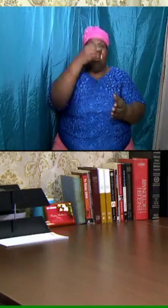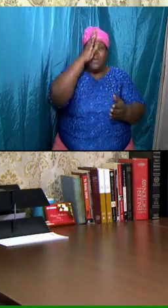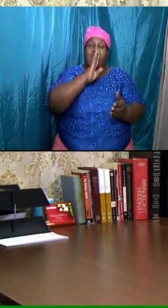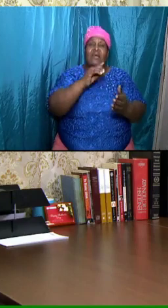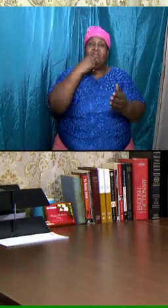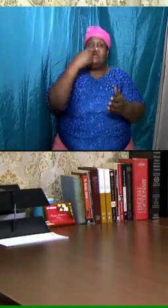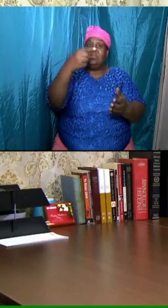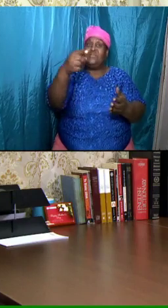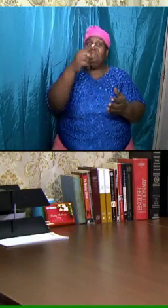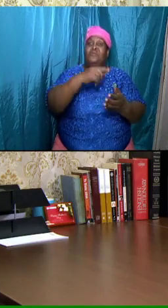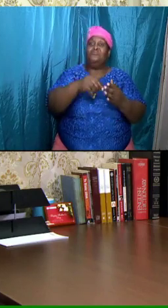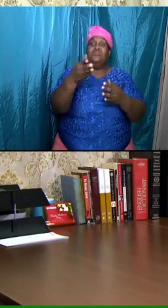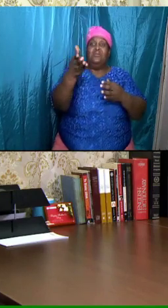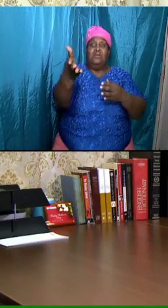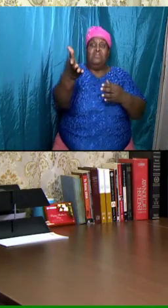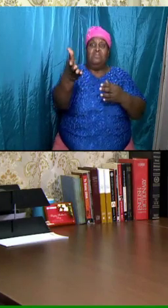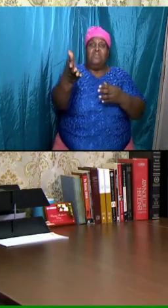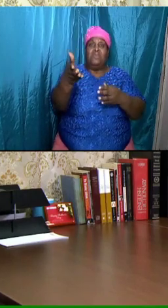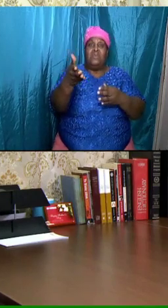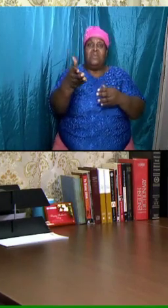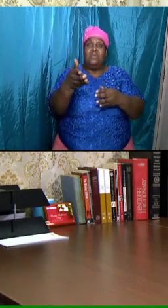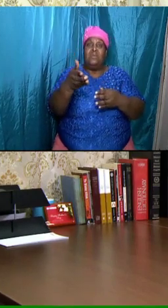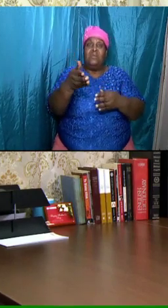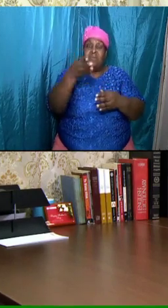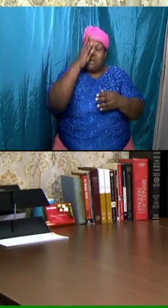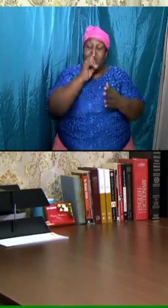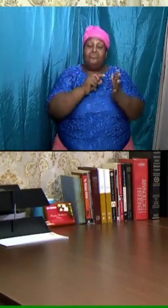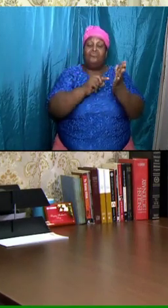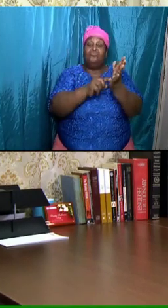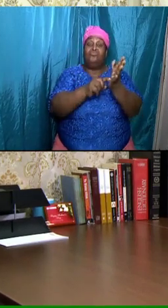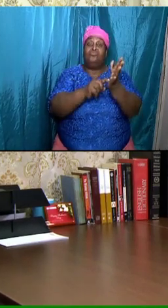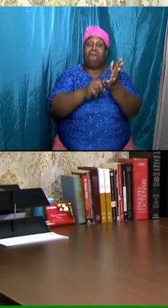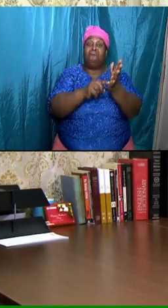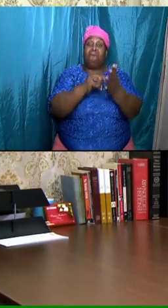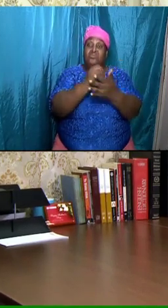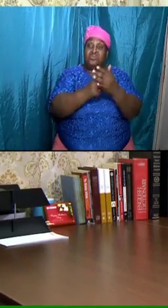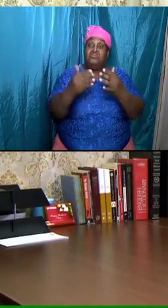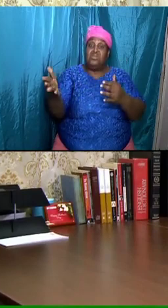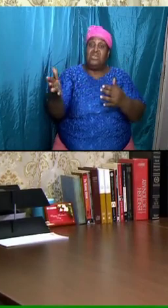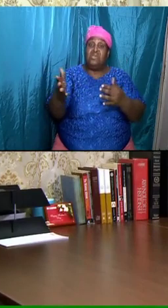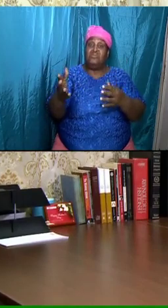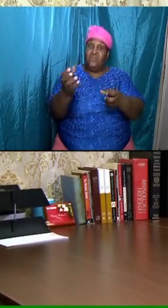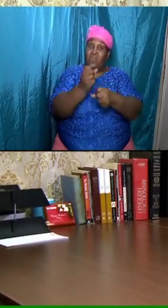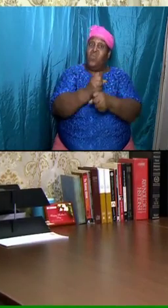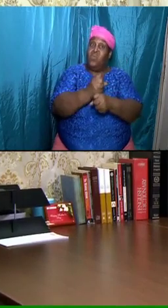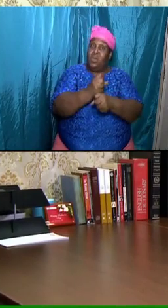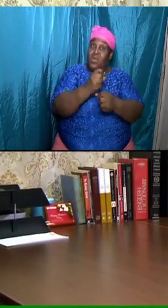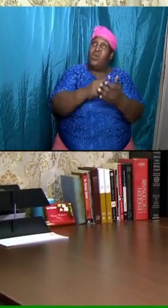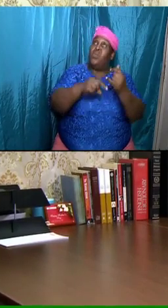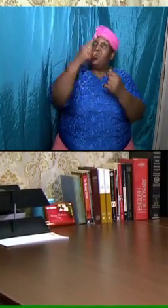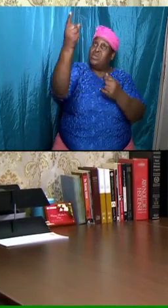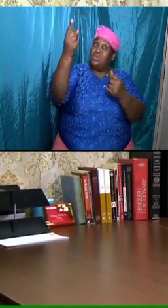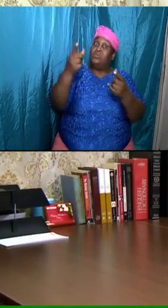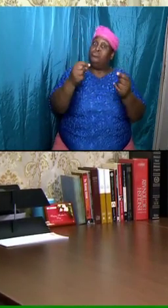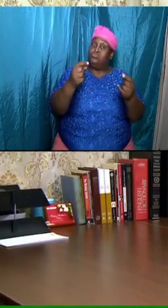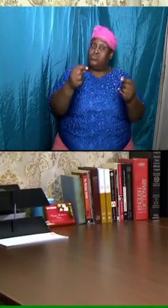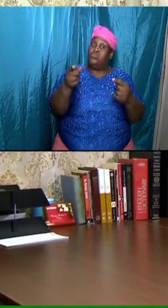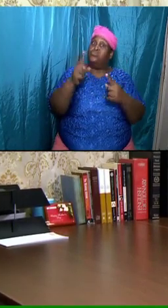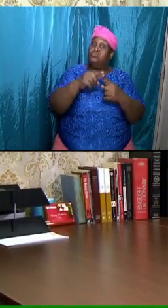you know, indicating some things that if they hold up, and what He's going to do for them. And the church was there in the earlier part.